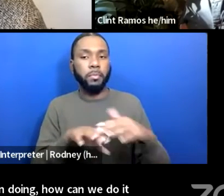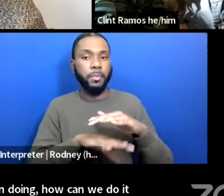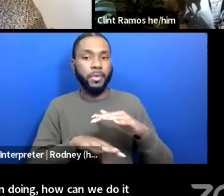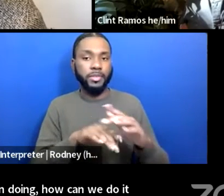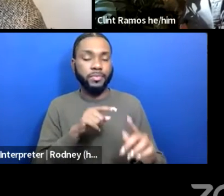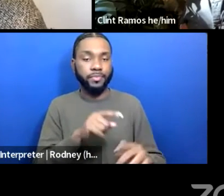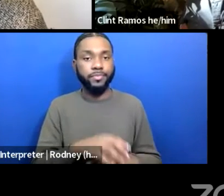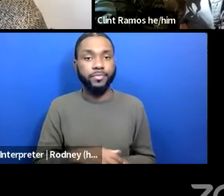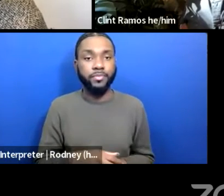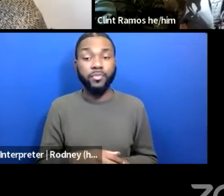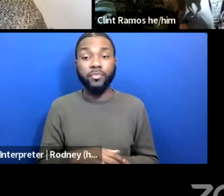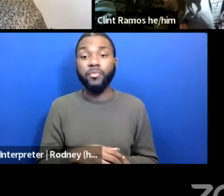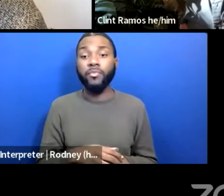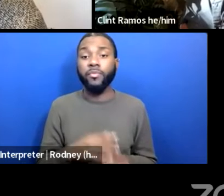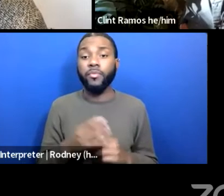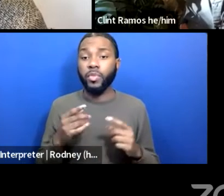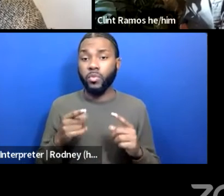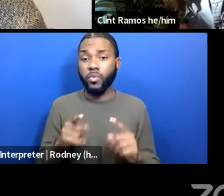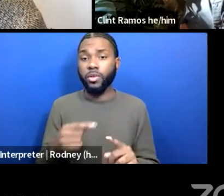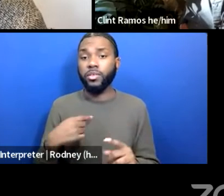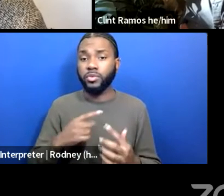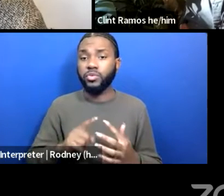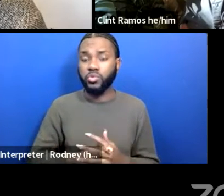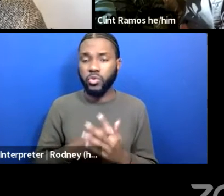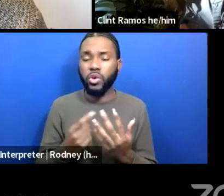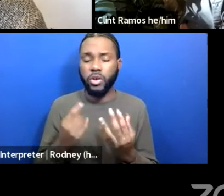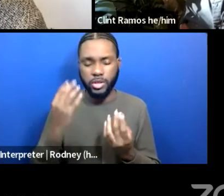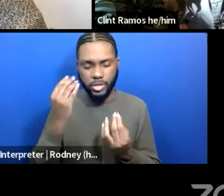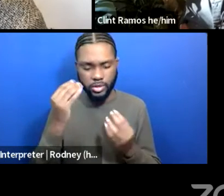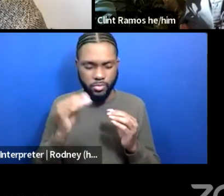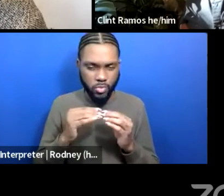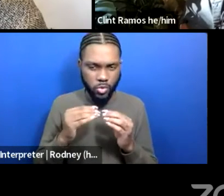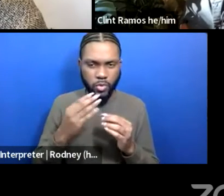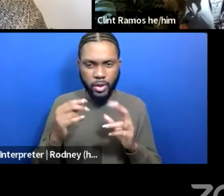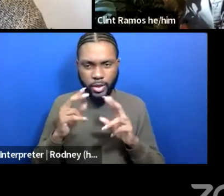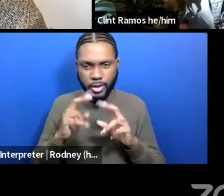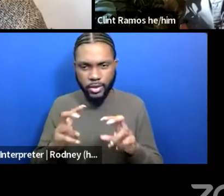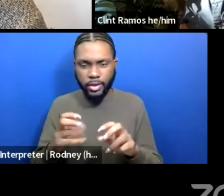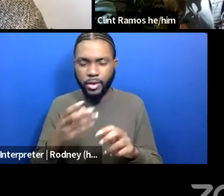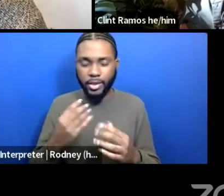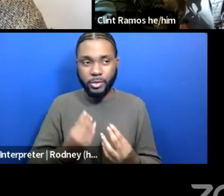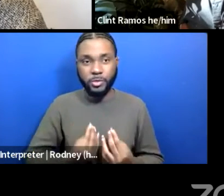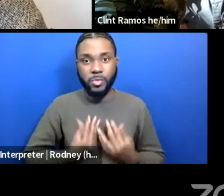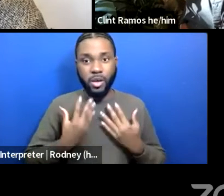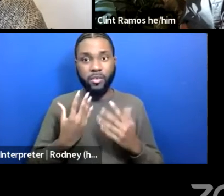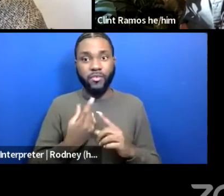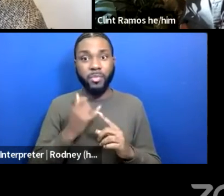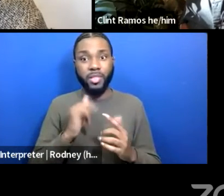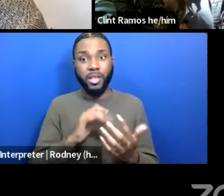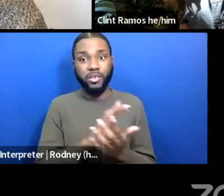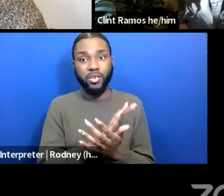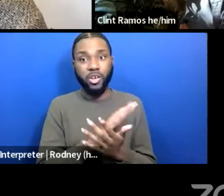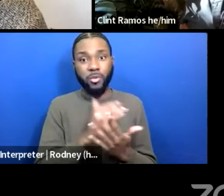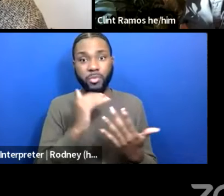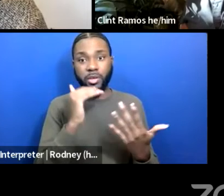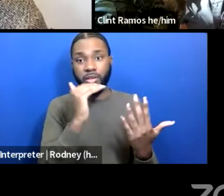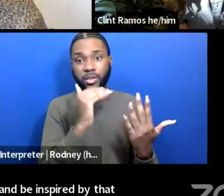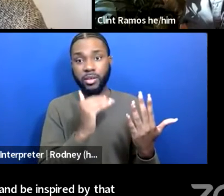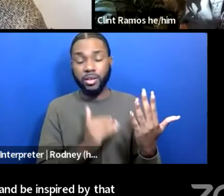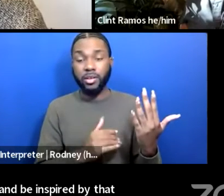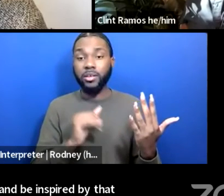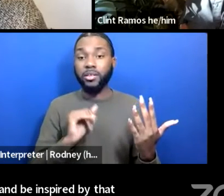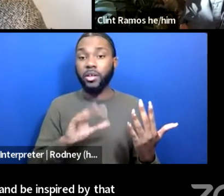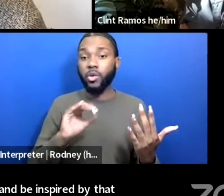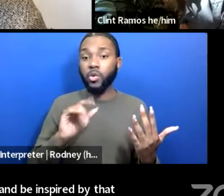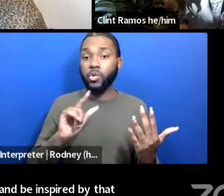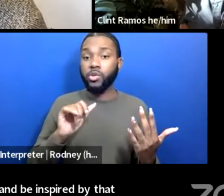And as I began to explore this more and be inspired by that document, the coalition of No More 10